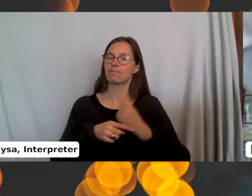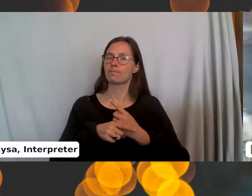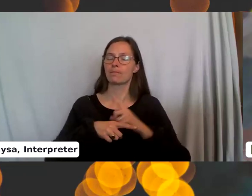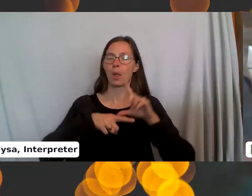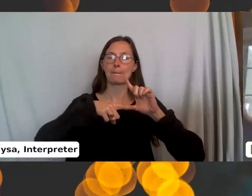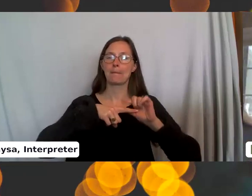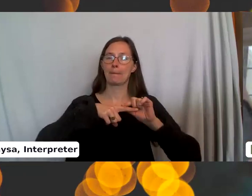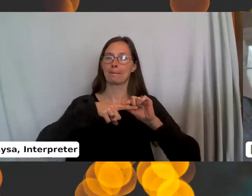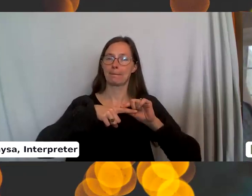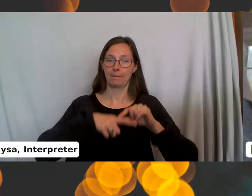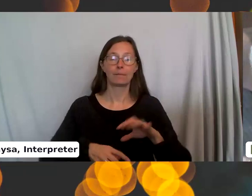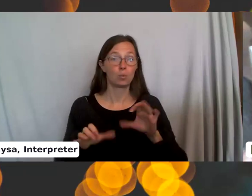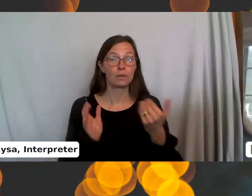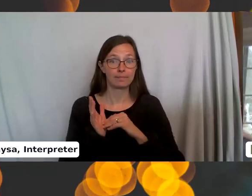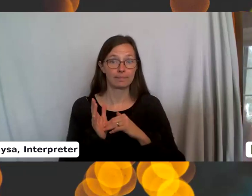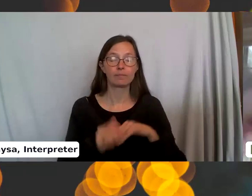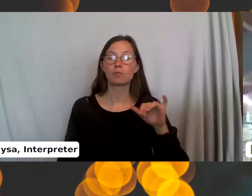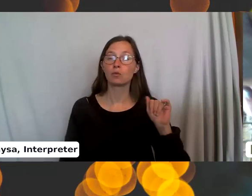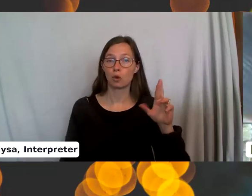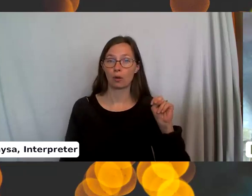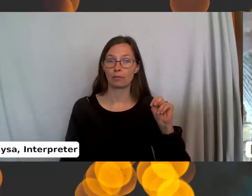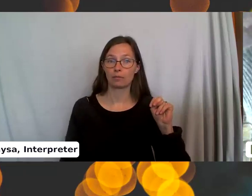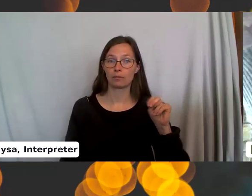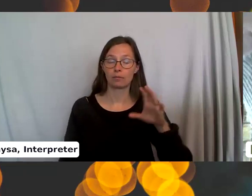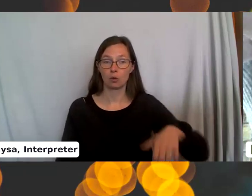We're going to do it again. Grab the yarn from the top,